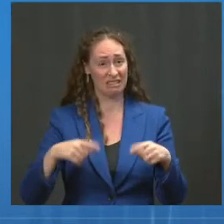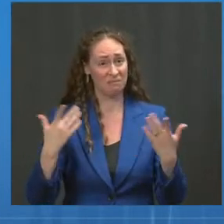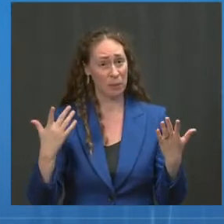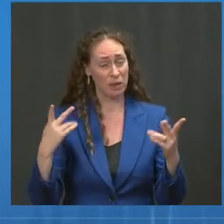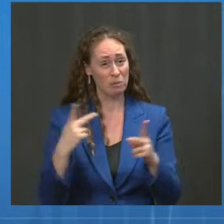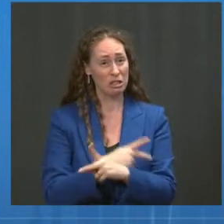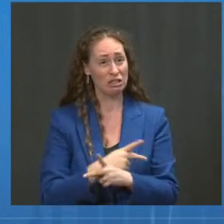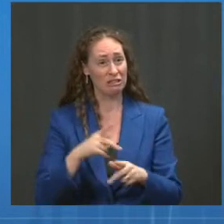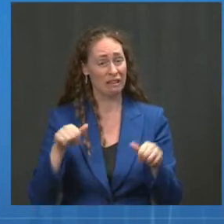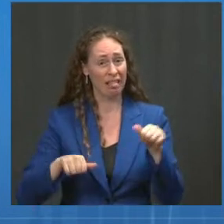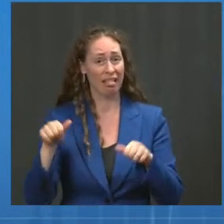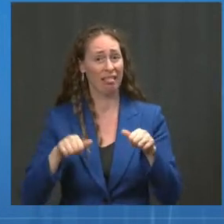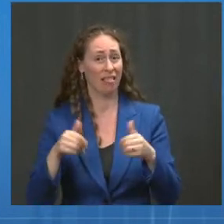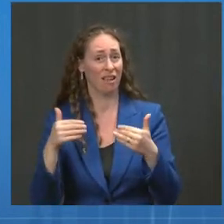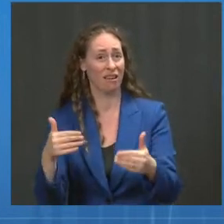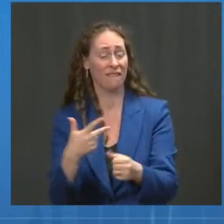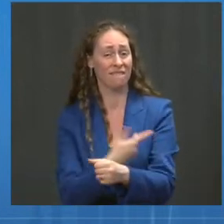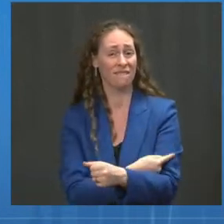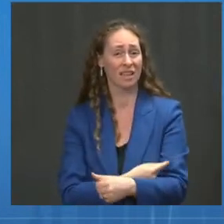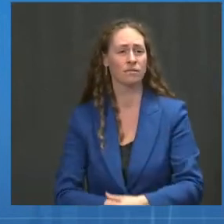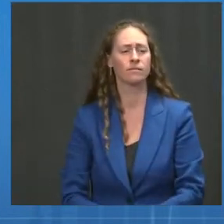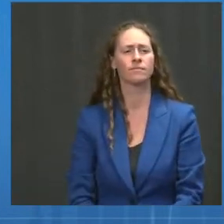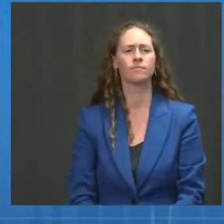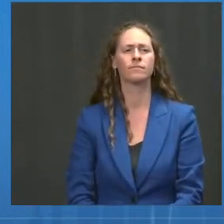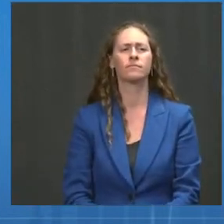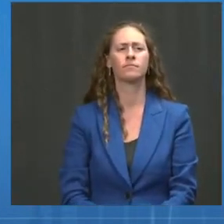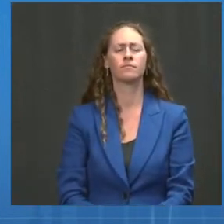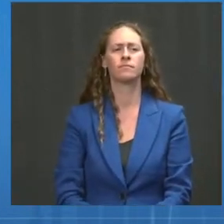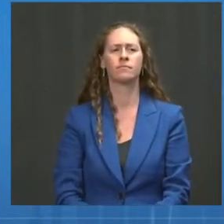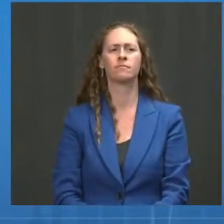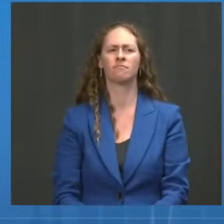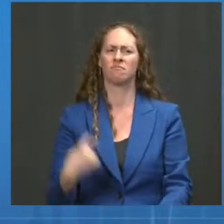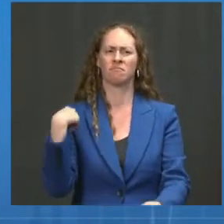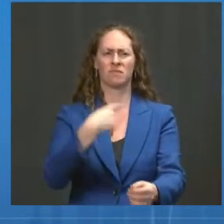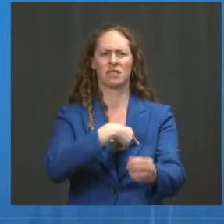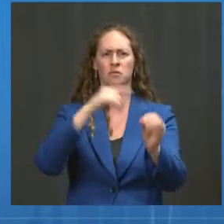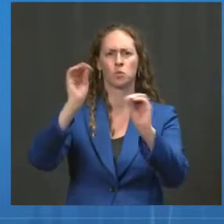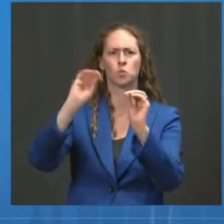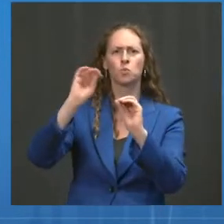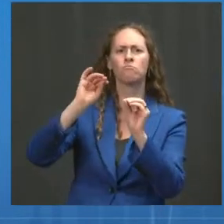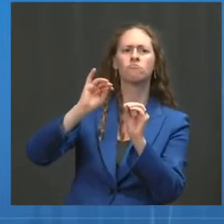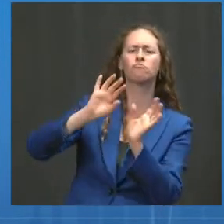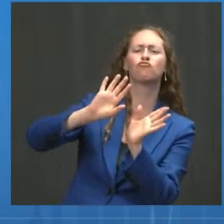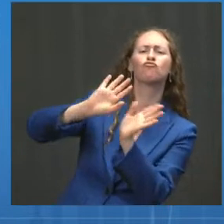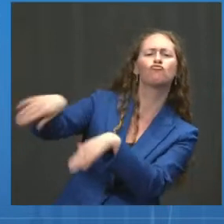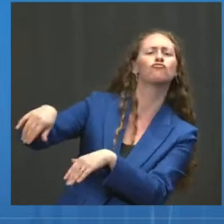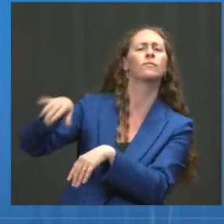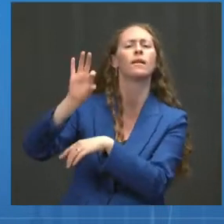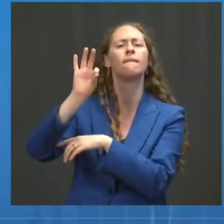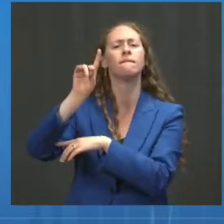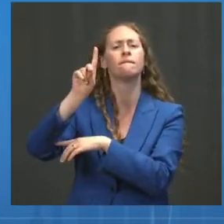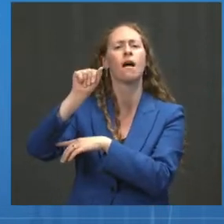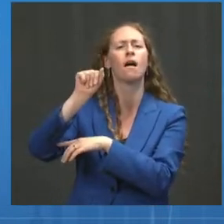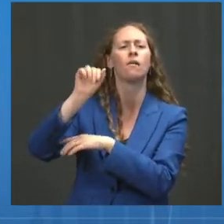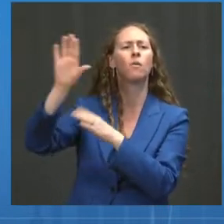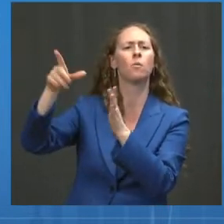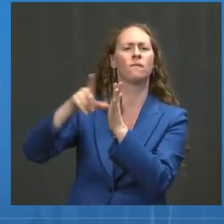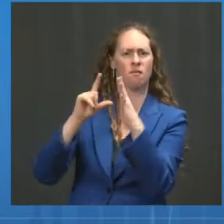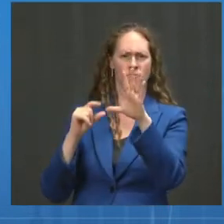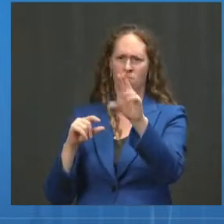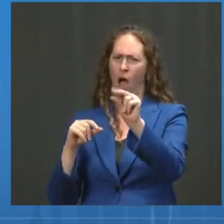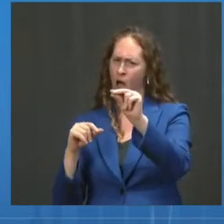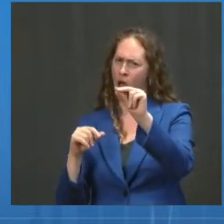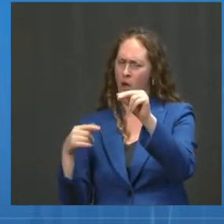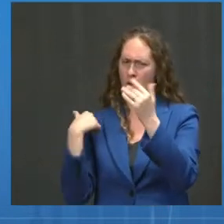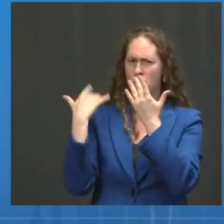asked that question, and I want to be very clear. We are not skipping the very important FDA and ACIP process